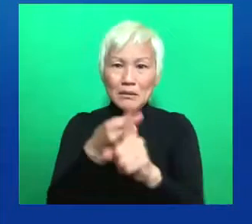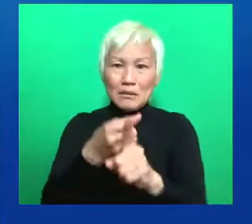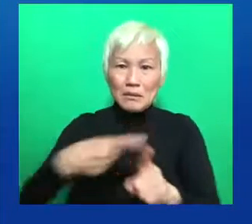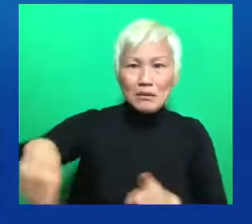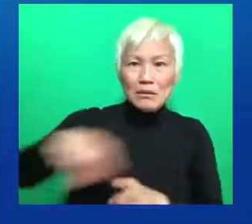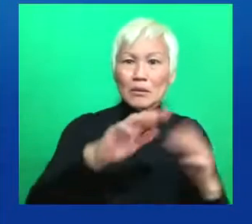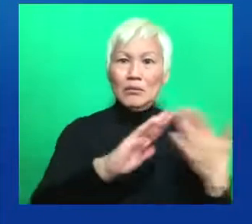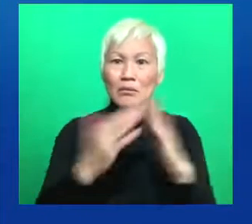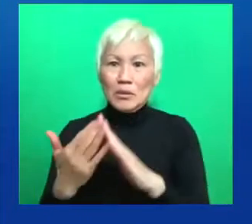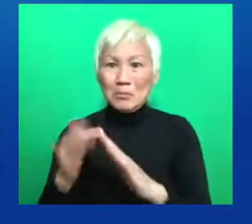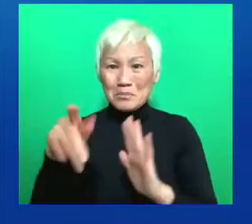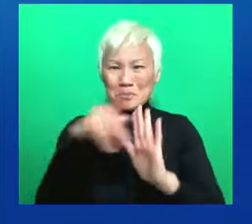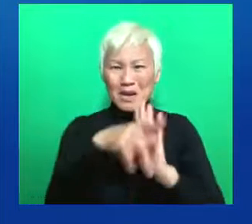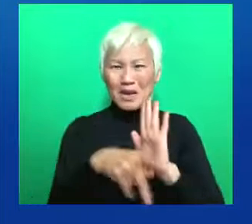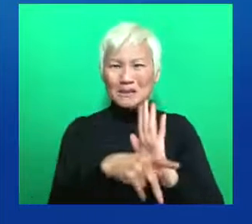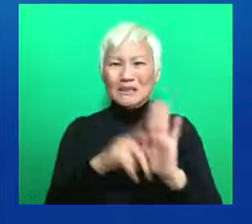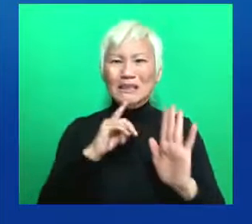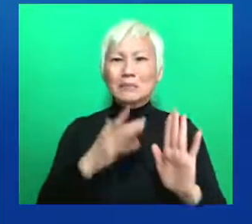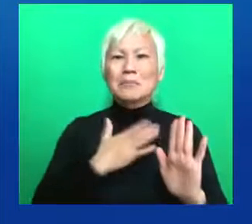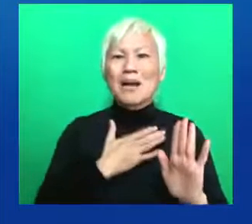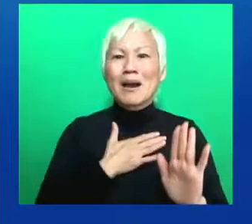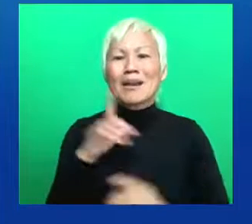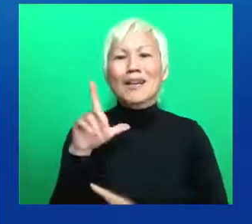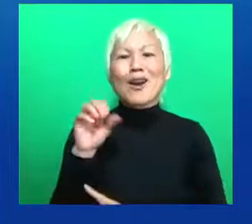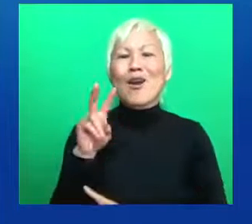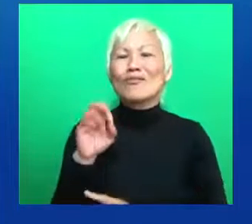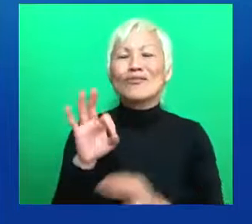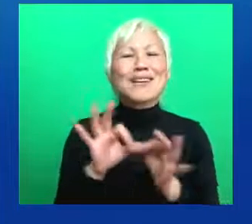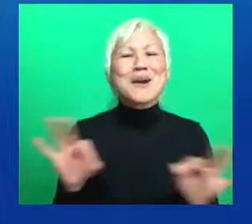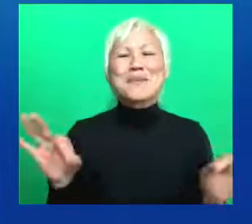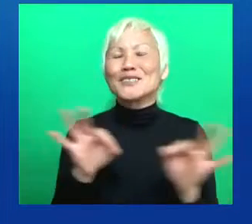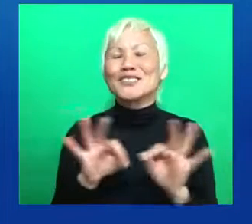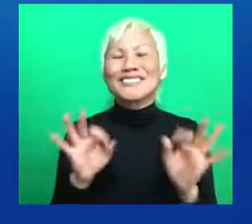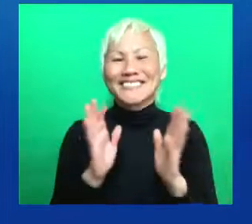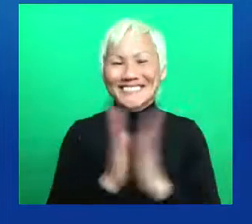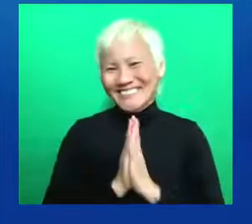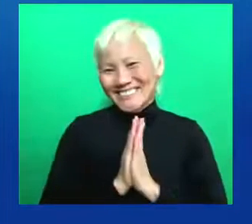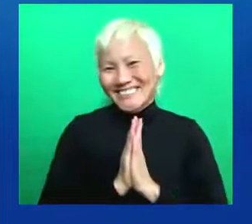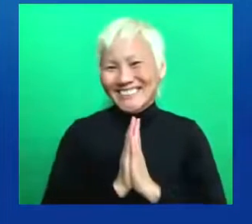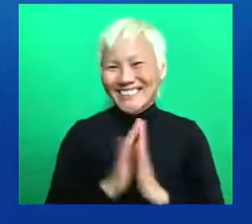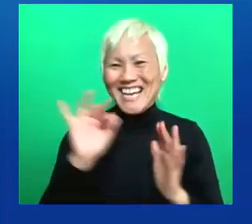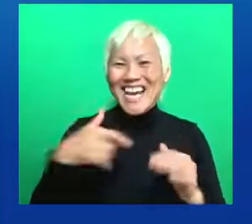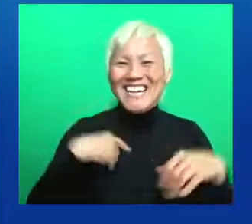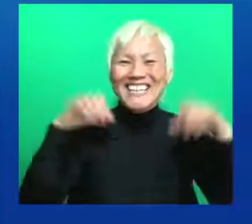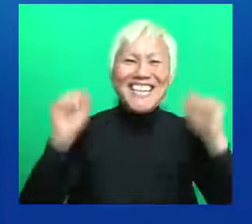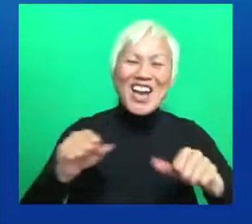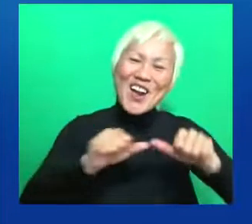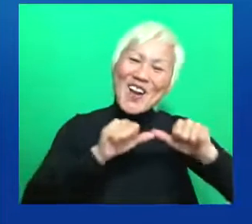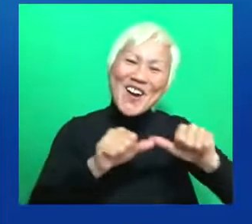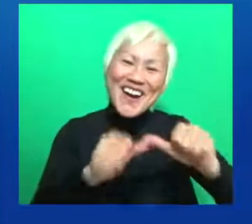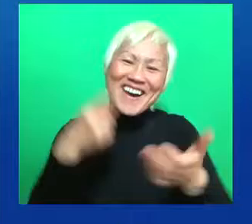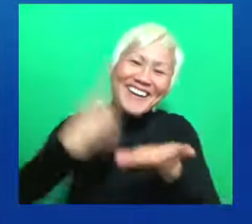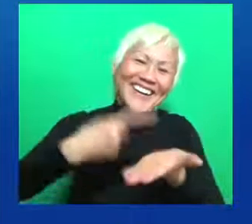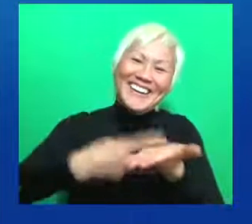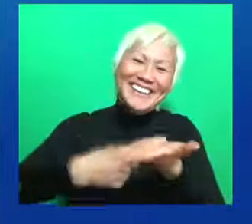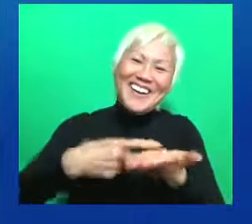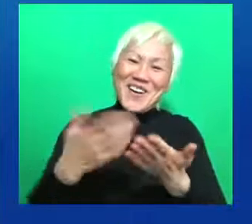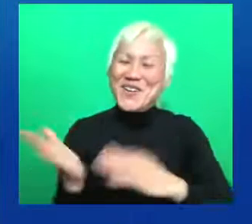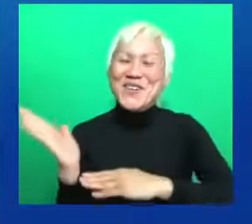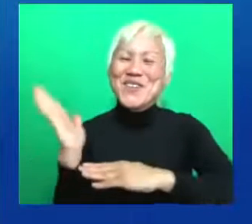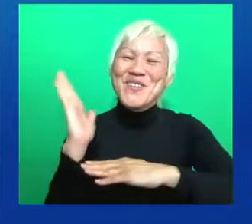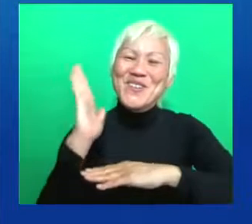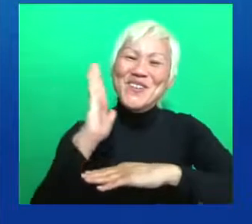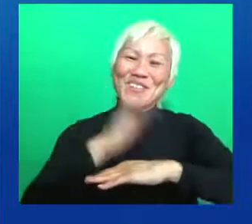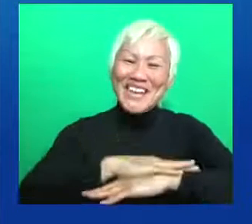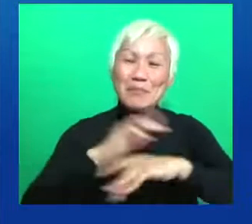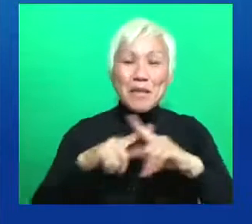language. So I could go on for an hour about this, but in summary, we should approach each policy conversation as an opportunity to advance racial